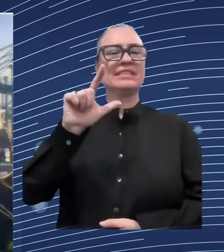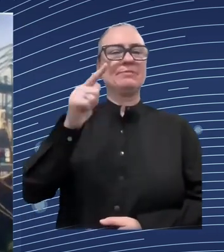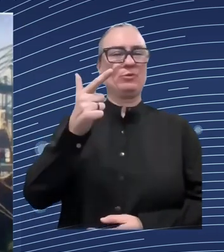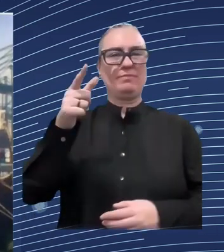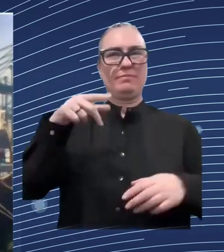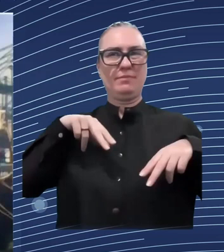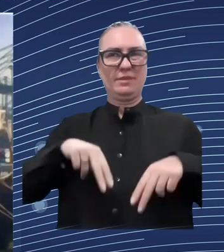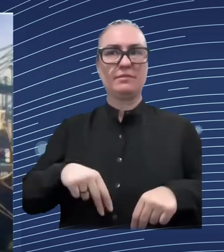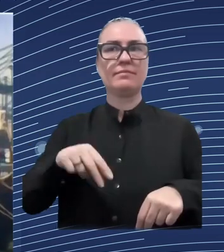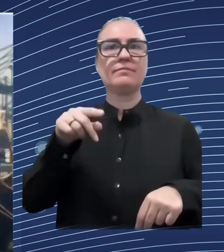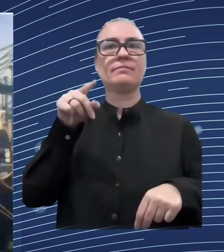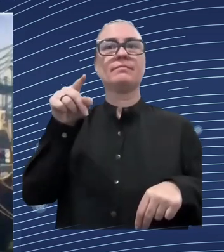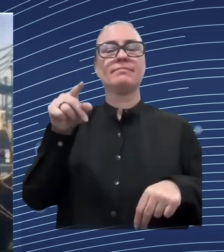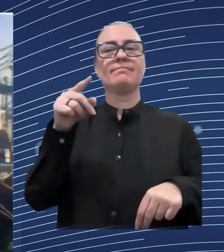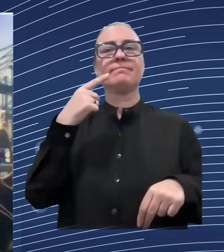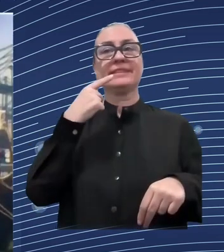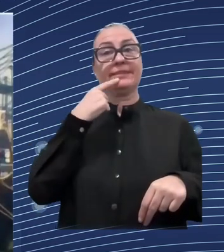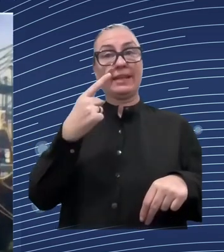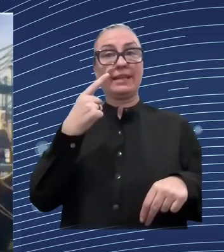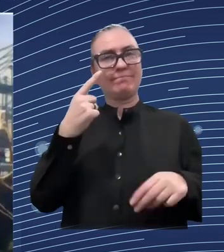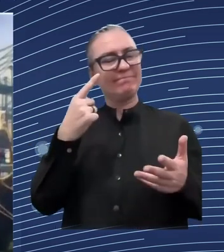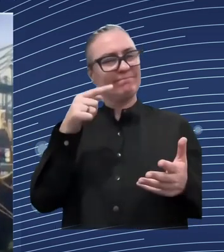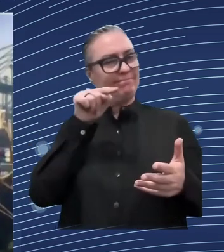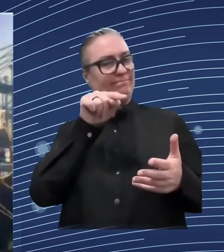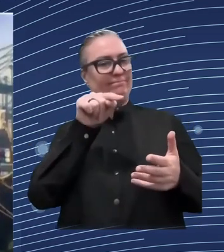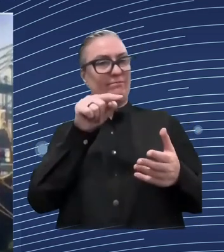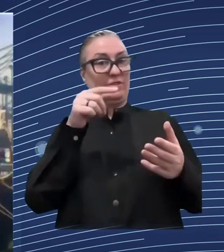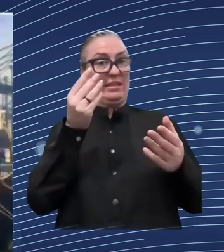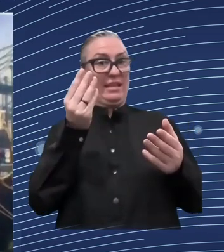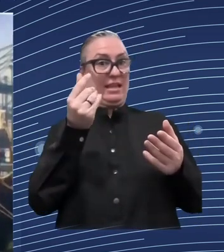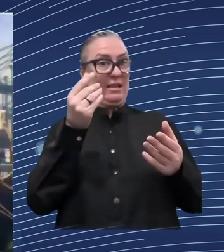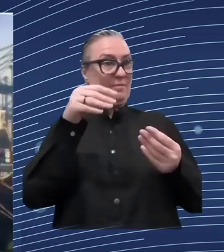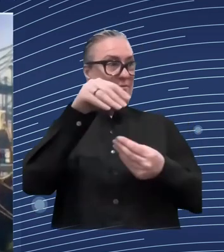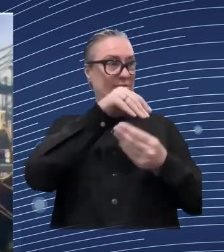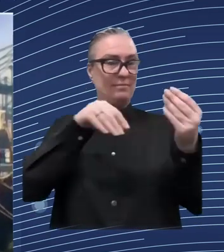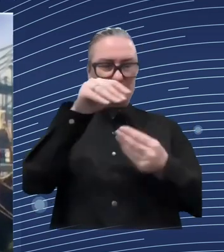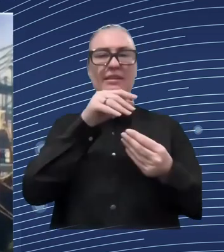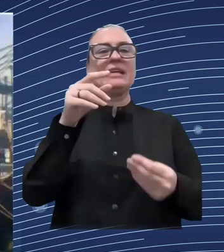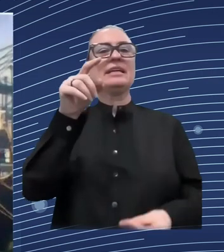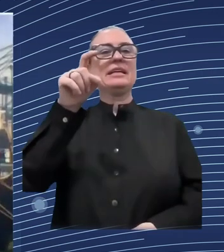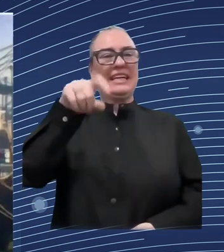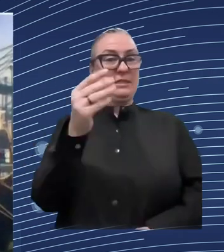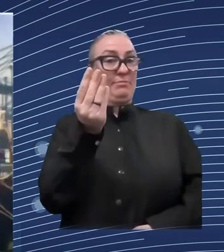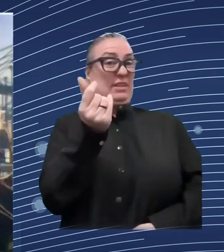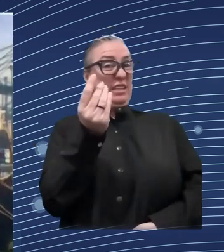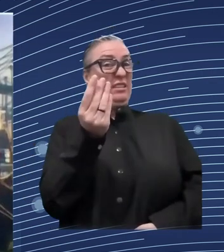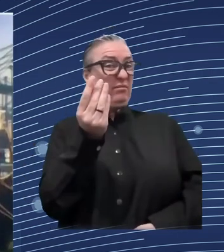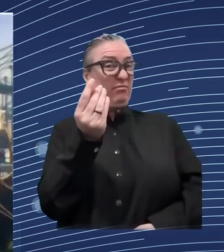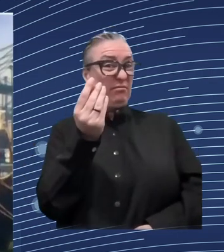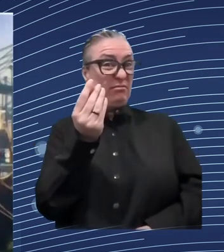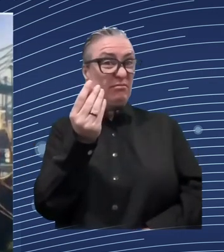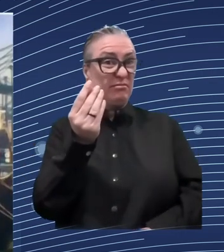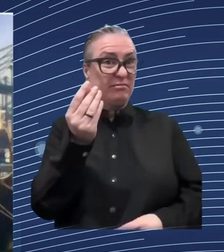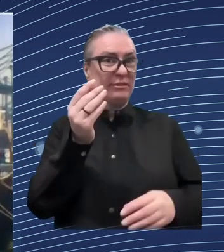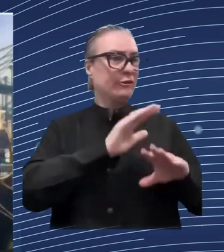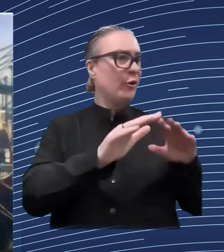is not one one thing is of course the current situation but it was also the case before uh uh the full-scale uh aggression of